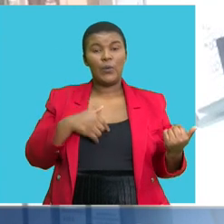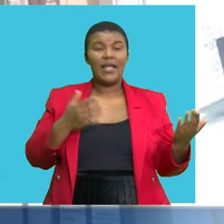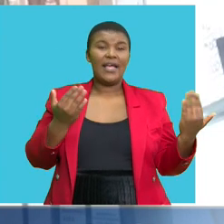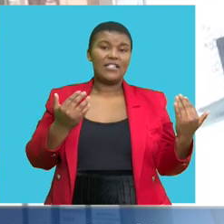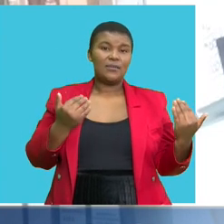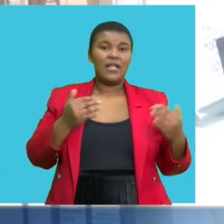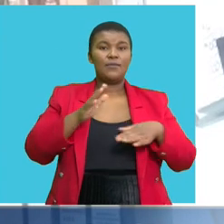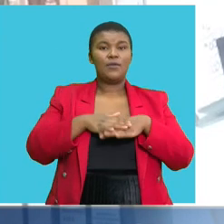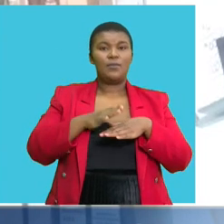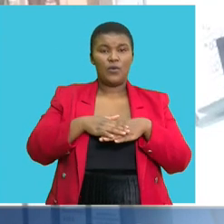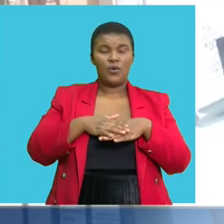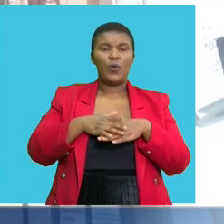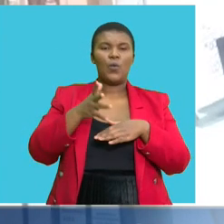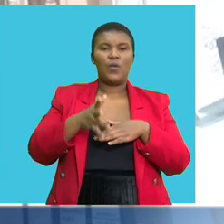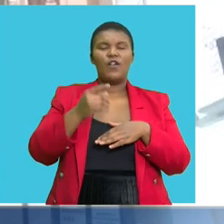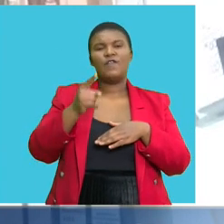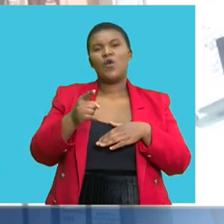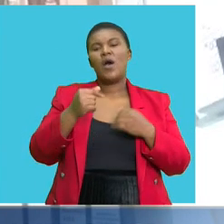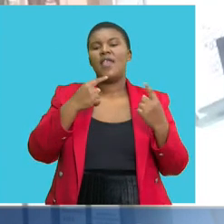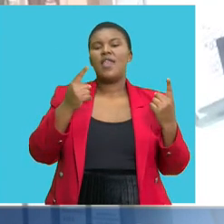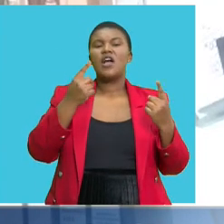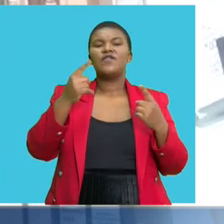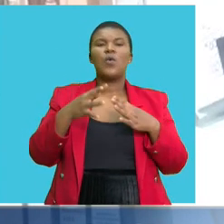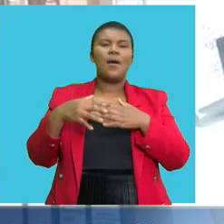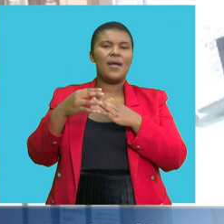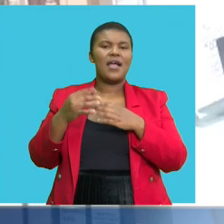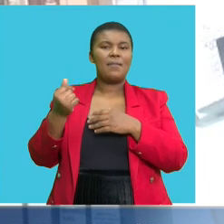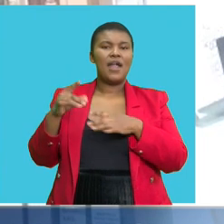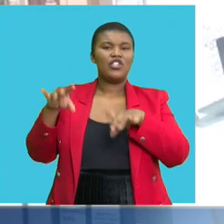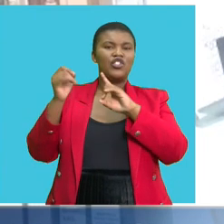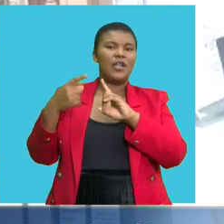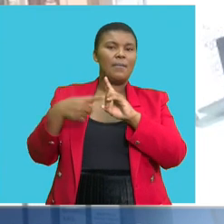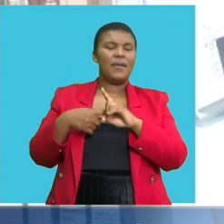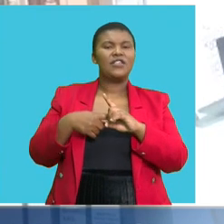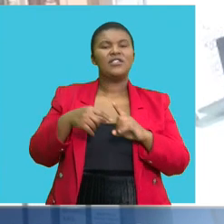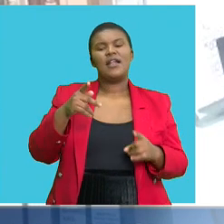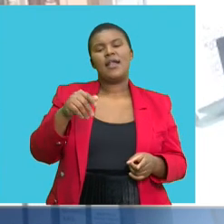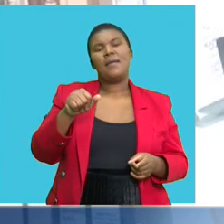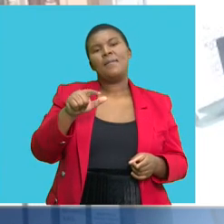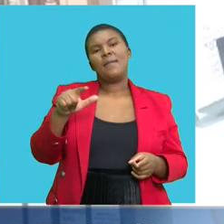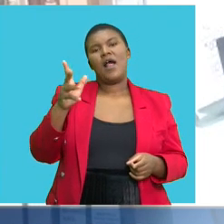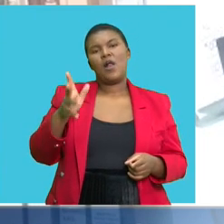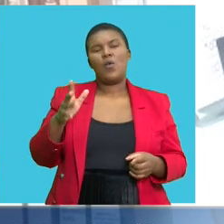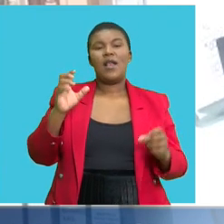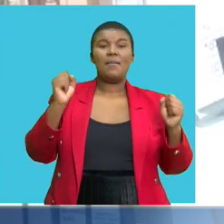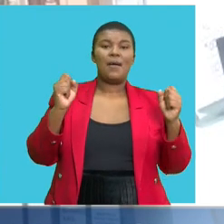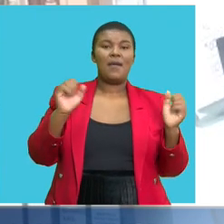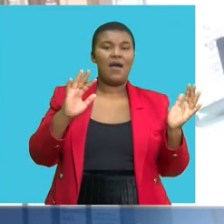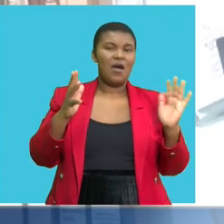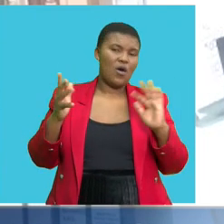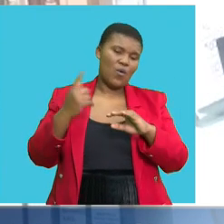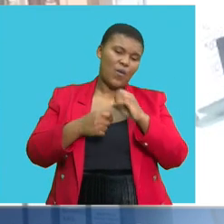the Federal Reserve out of the USA chairperson, Jerome Powell, to give his direction